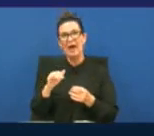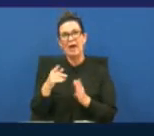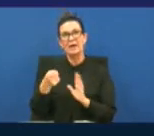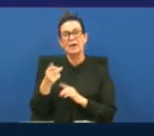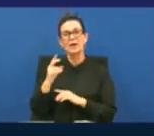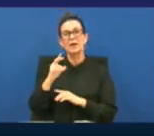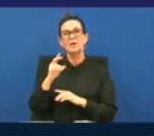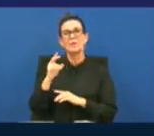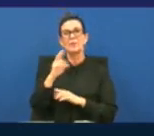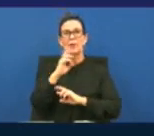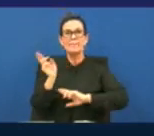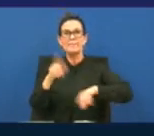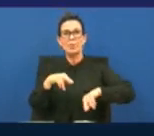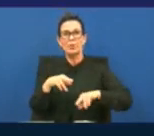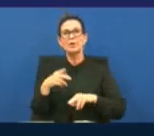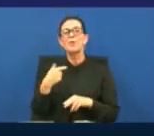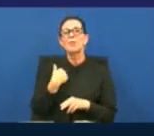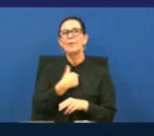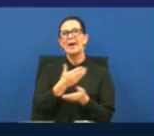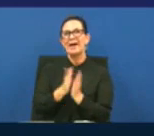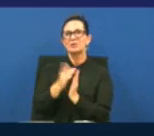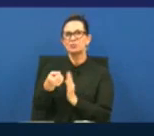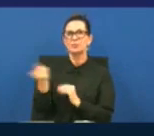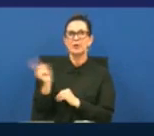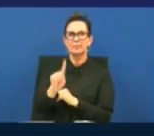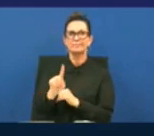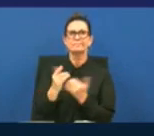item 108 we ask that you come forward at this time